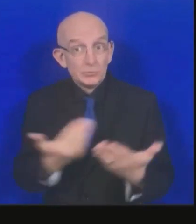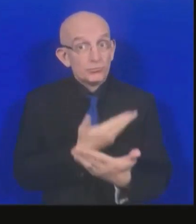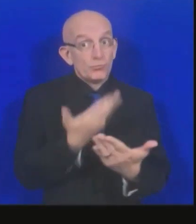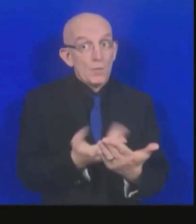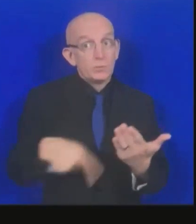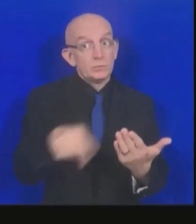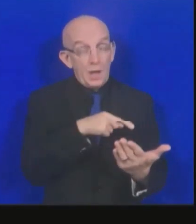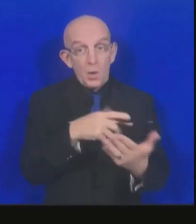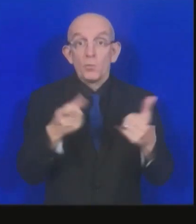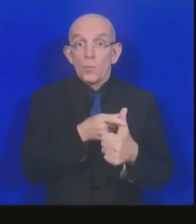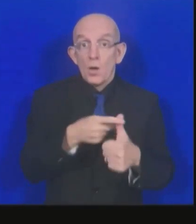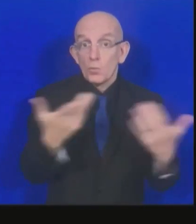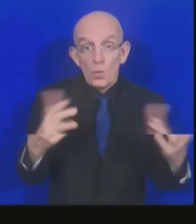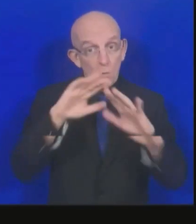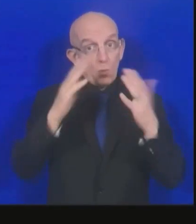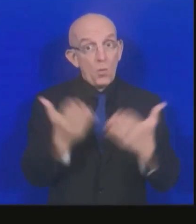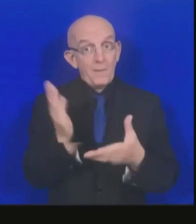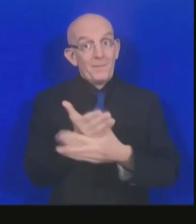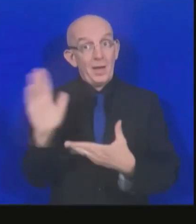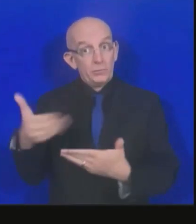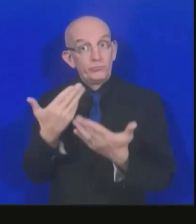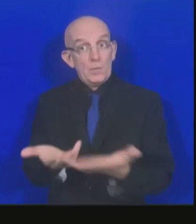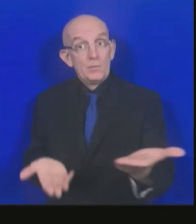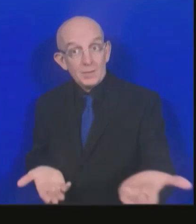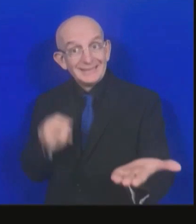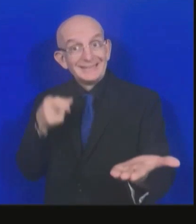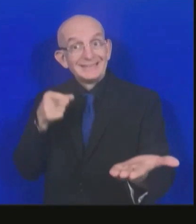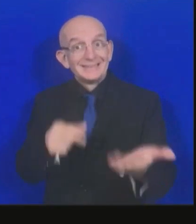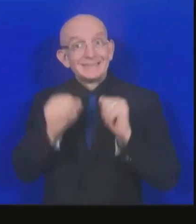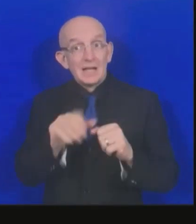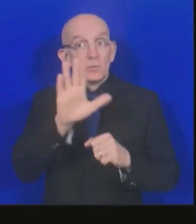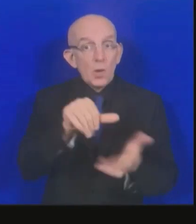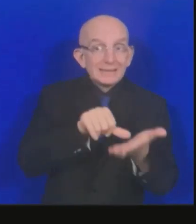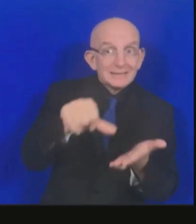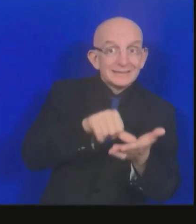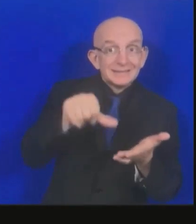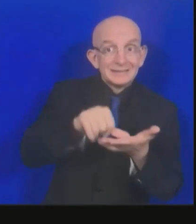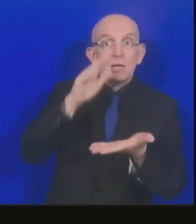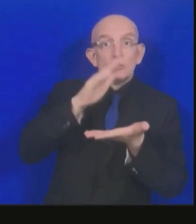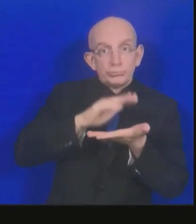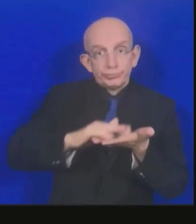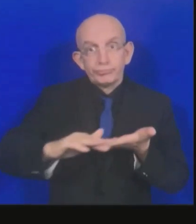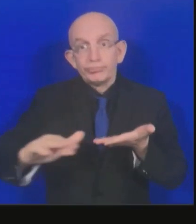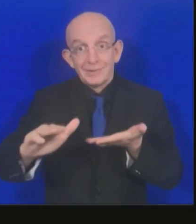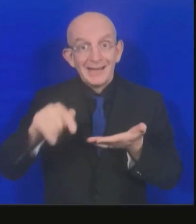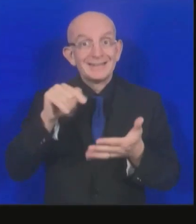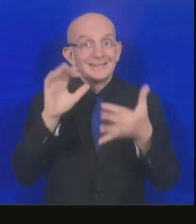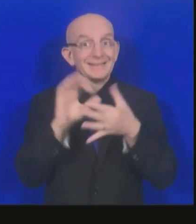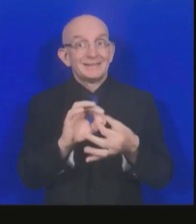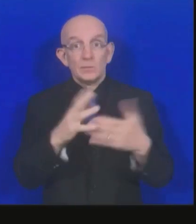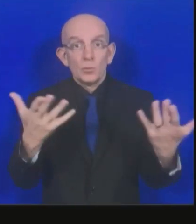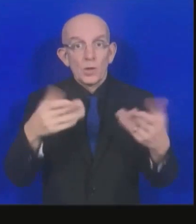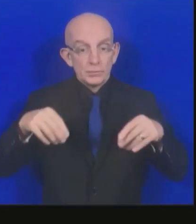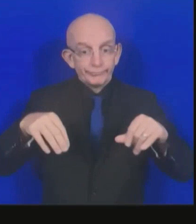on fertilizer and fuel. I think this is a proposal worthwhile considering if the money